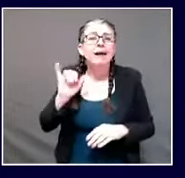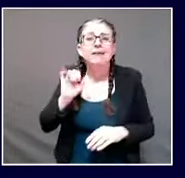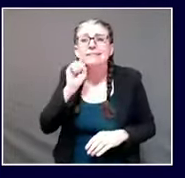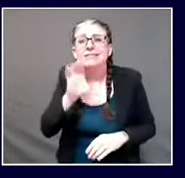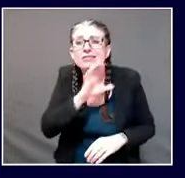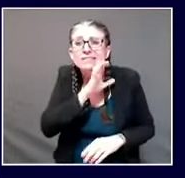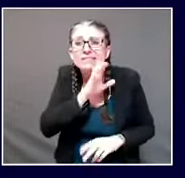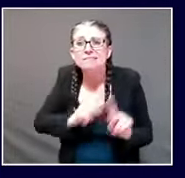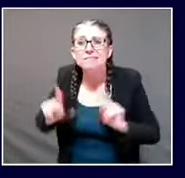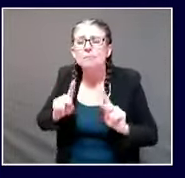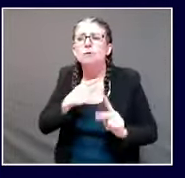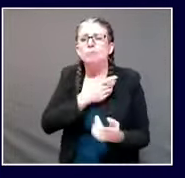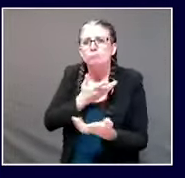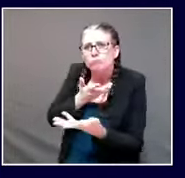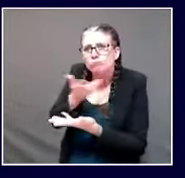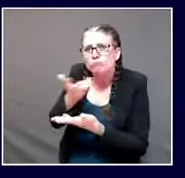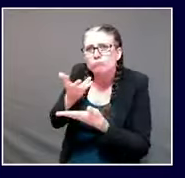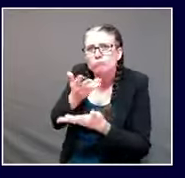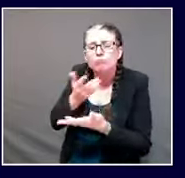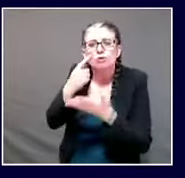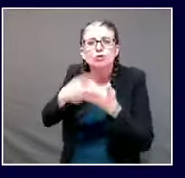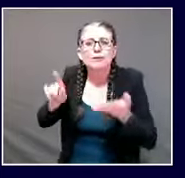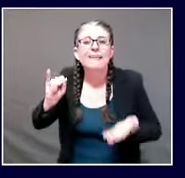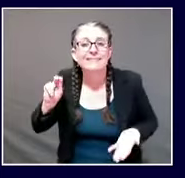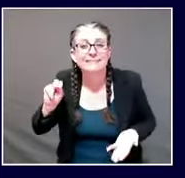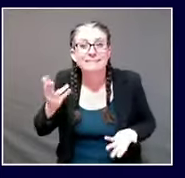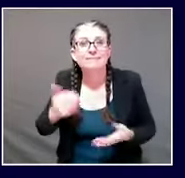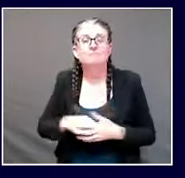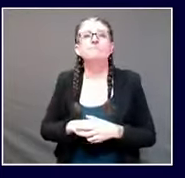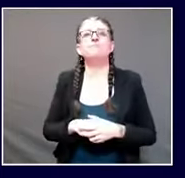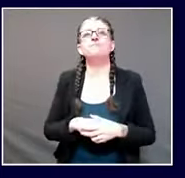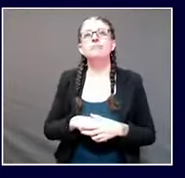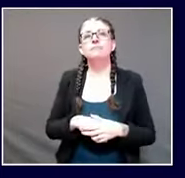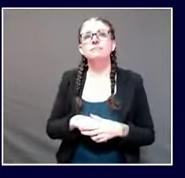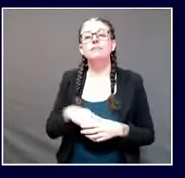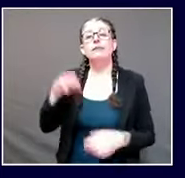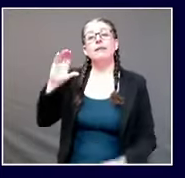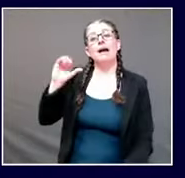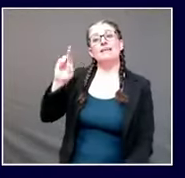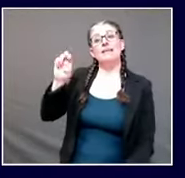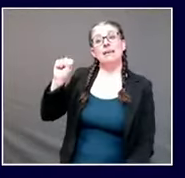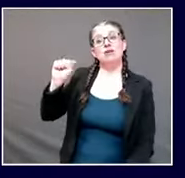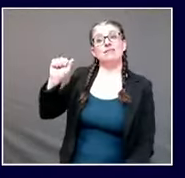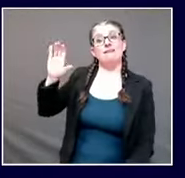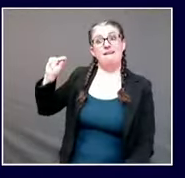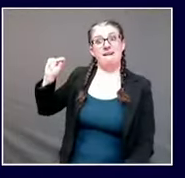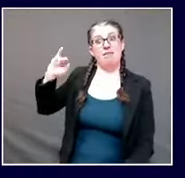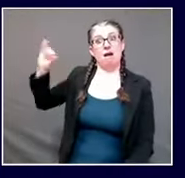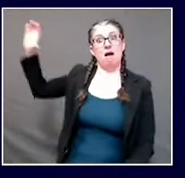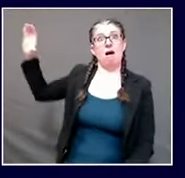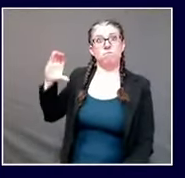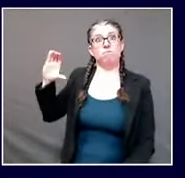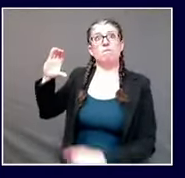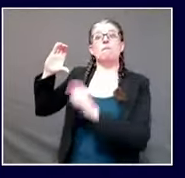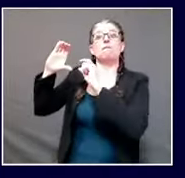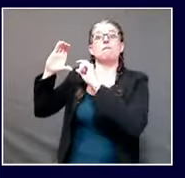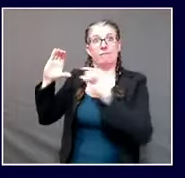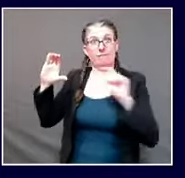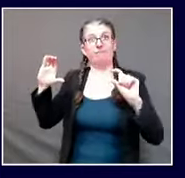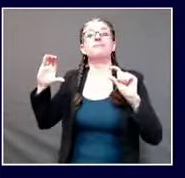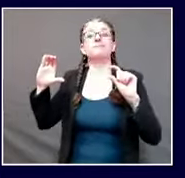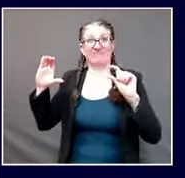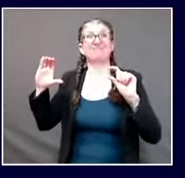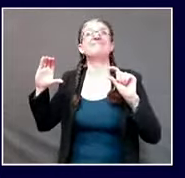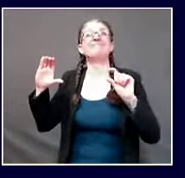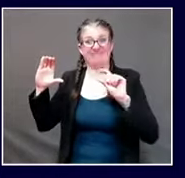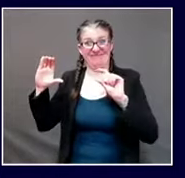Act funding. That funding, which was received in the spring, is running out. They will use these new